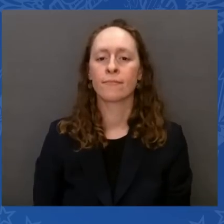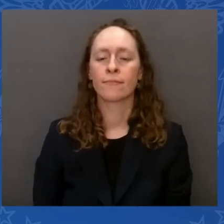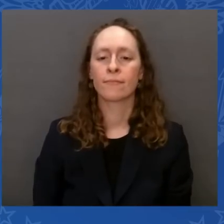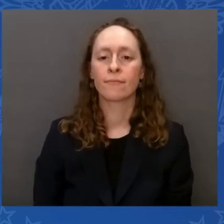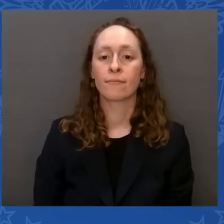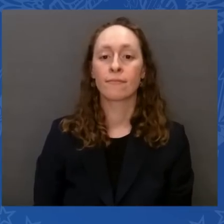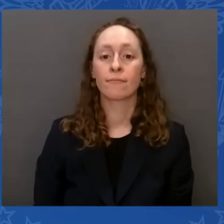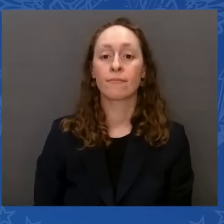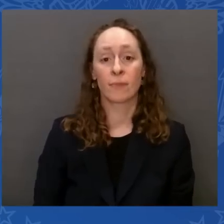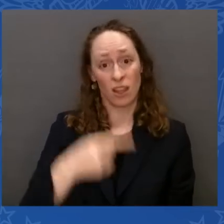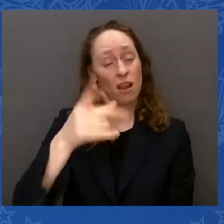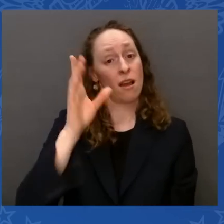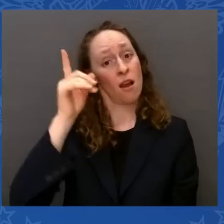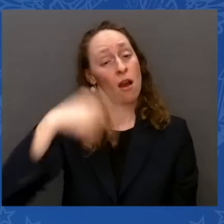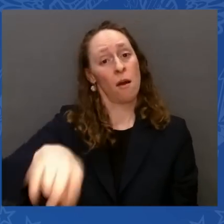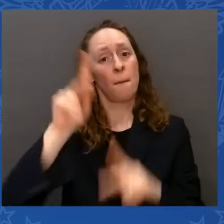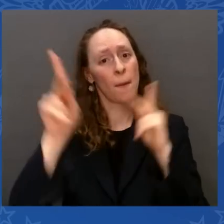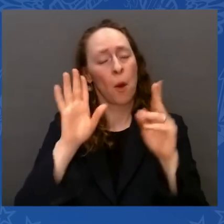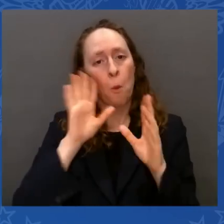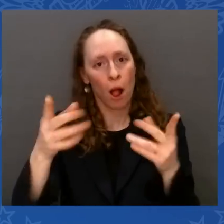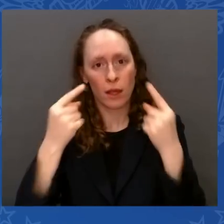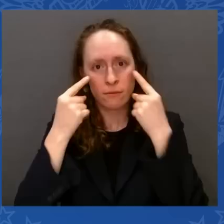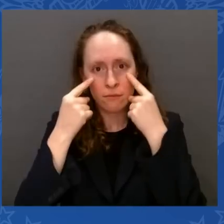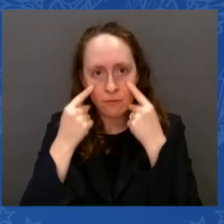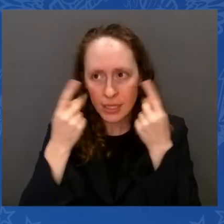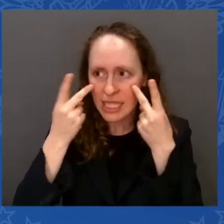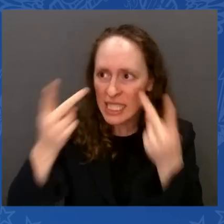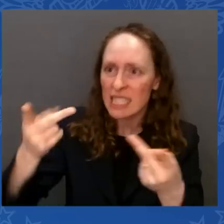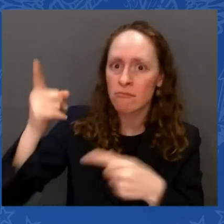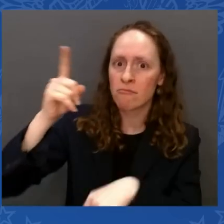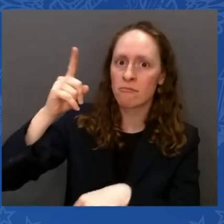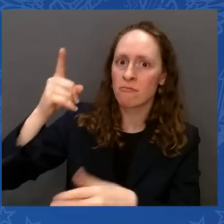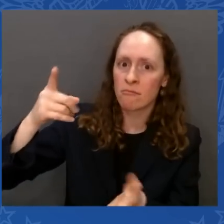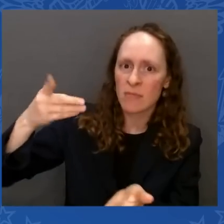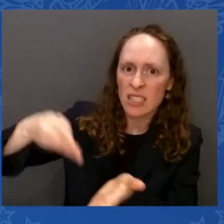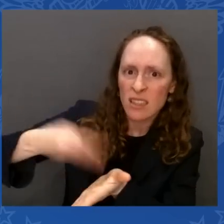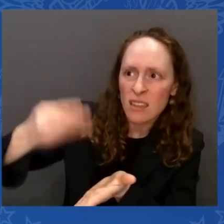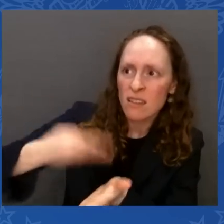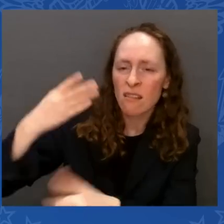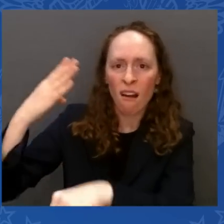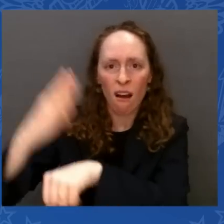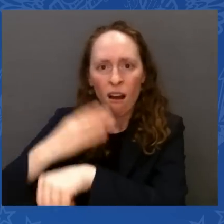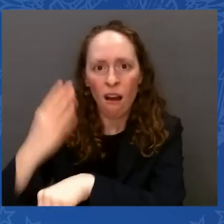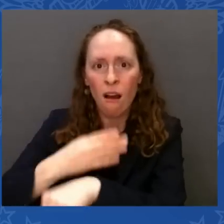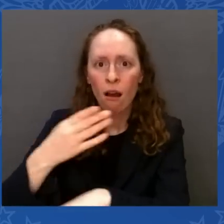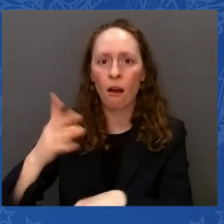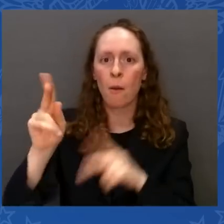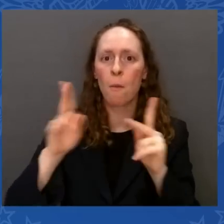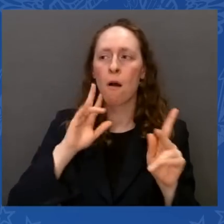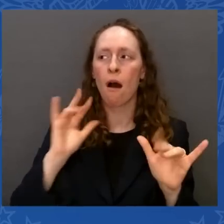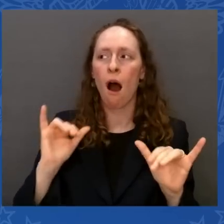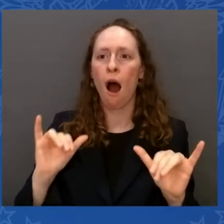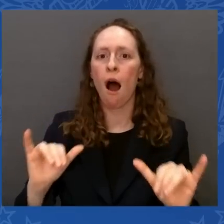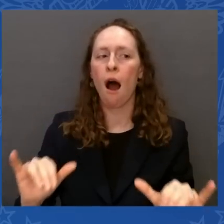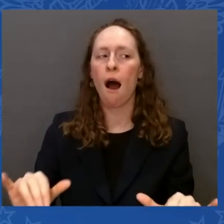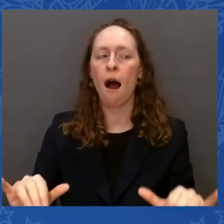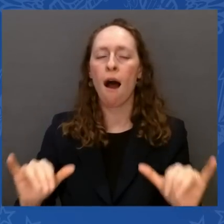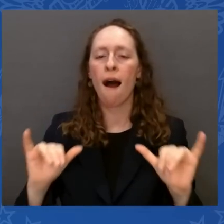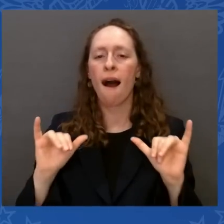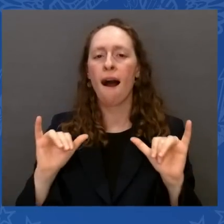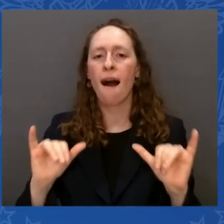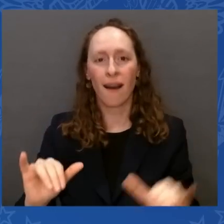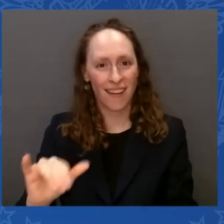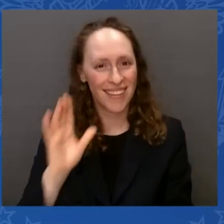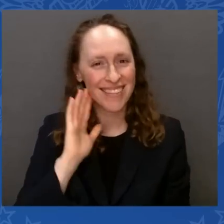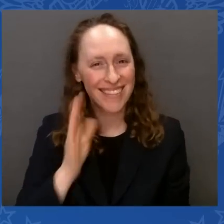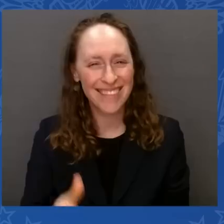And they know it when they see it. And they'll see it, and they'll know why we did it. And we're going to bring together every element of the federal government to invest wisely and